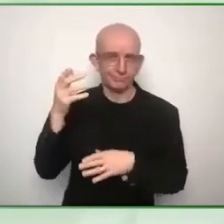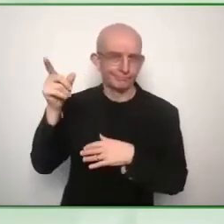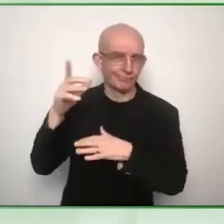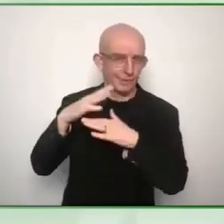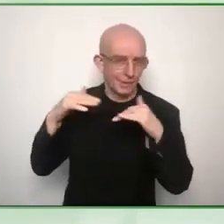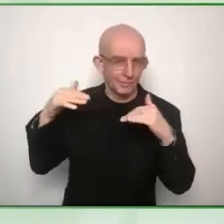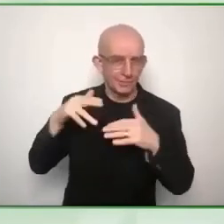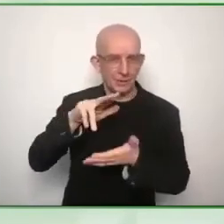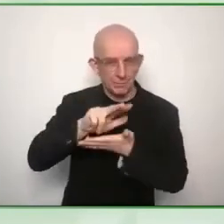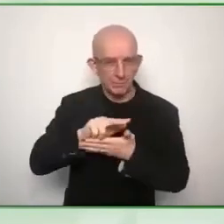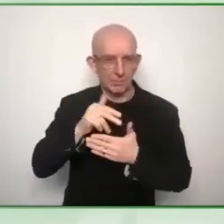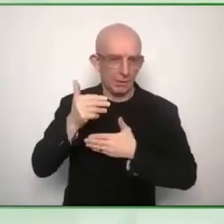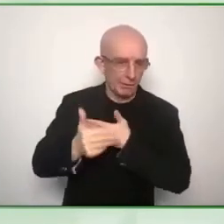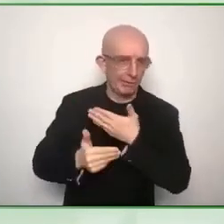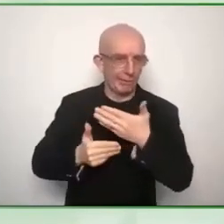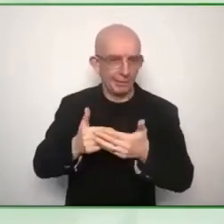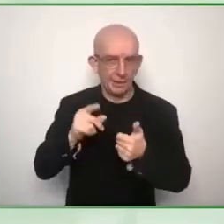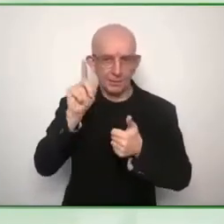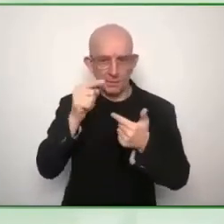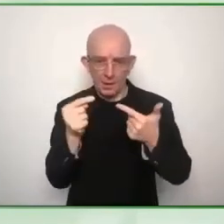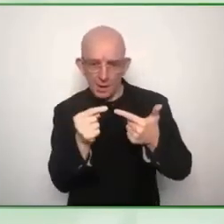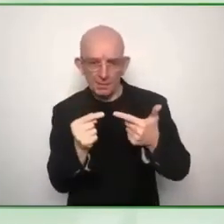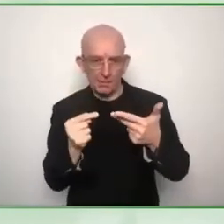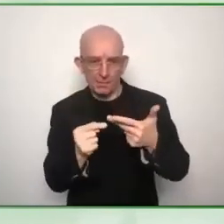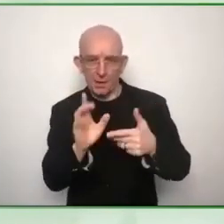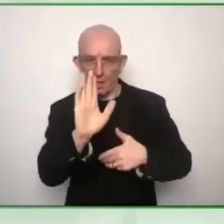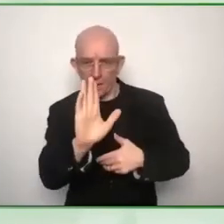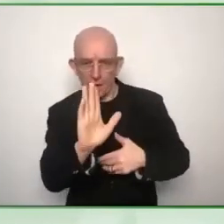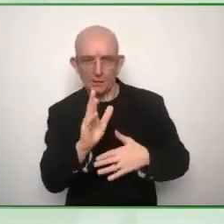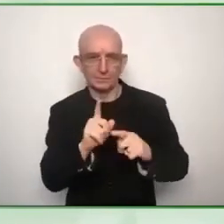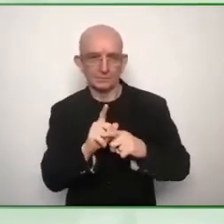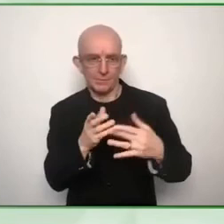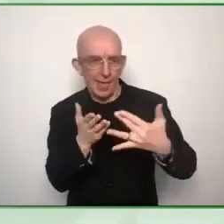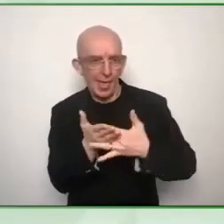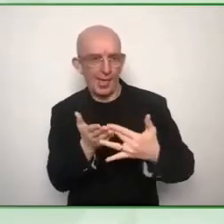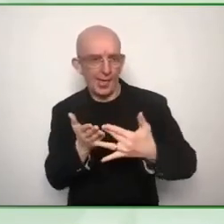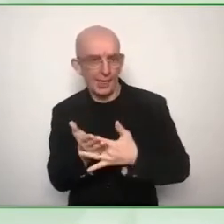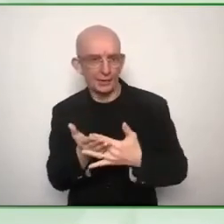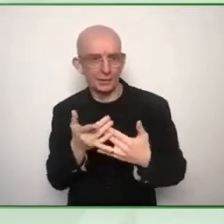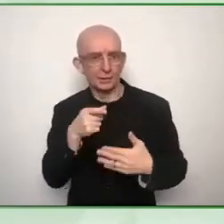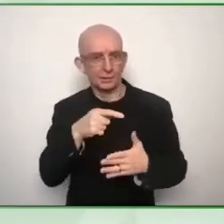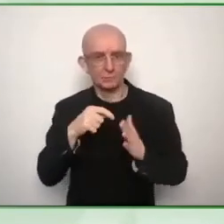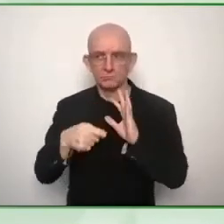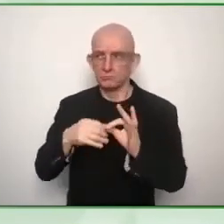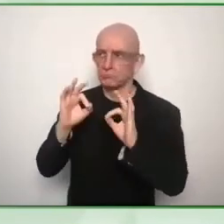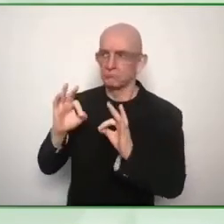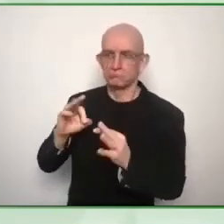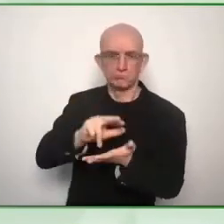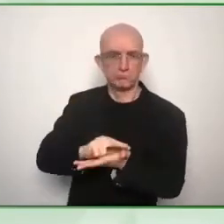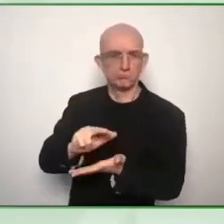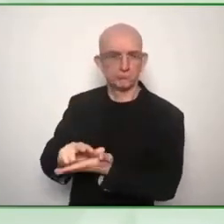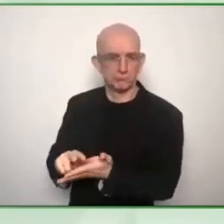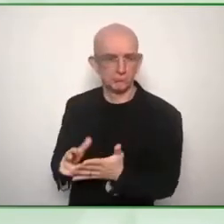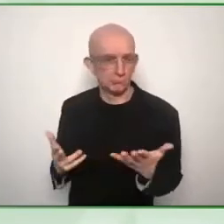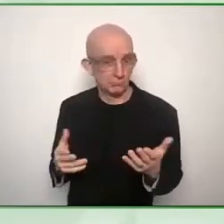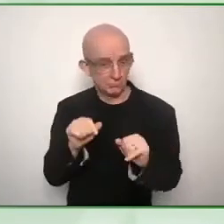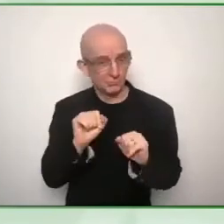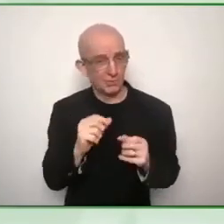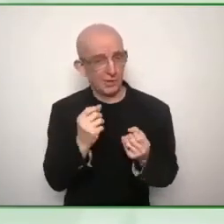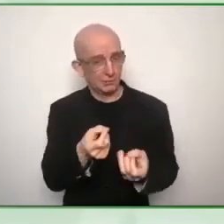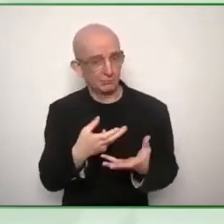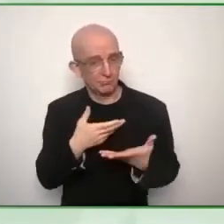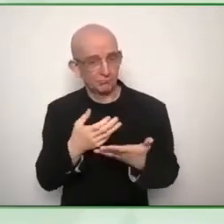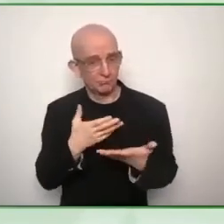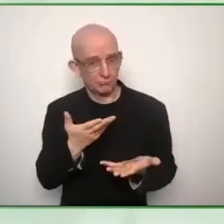uh great question but i'm going to go with the fact that when you've got people that are passionate about a topic your leaders